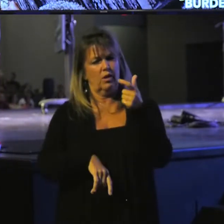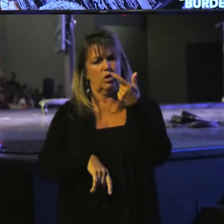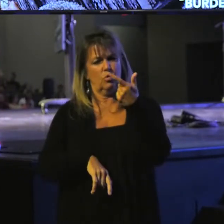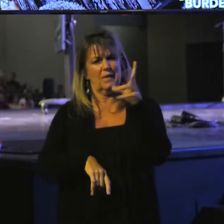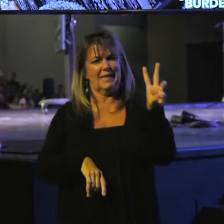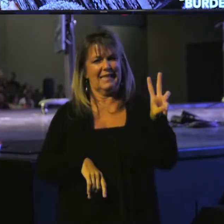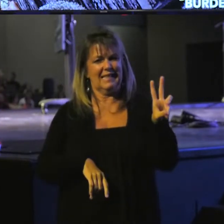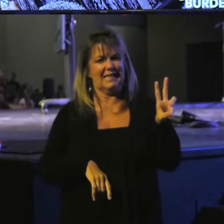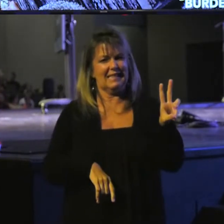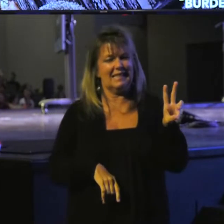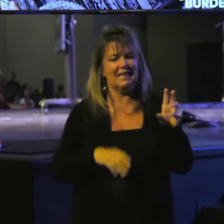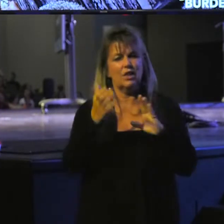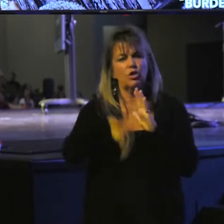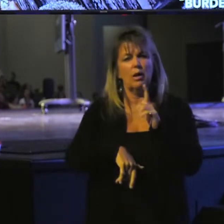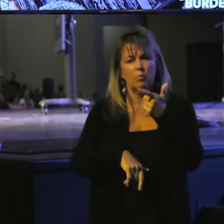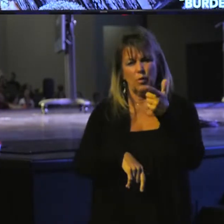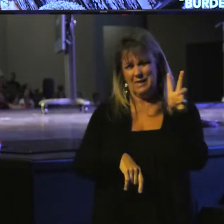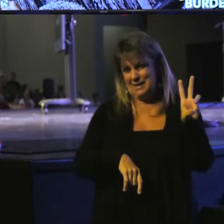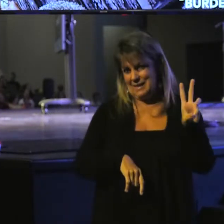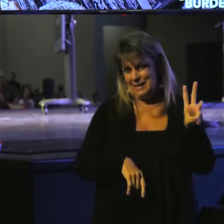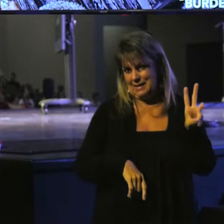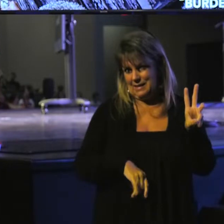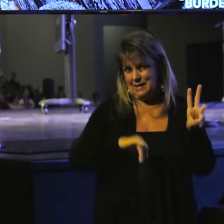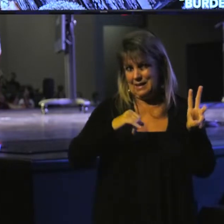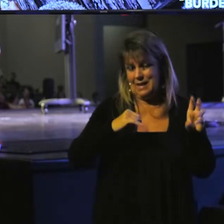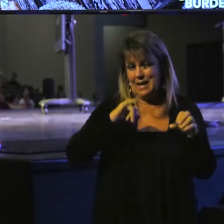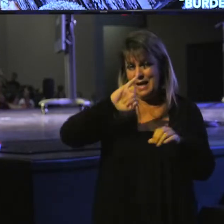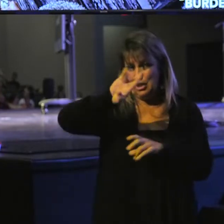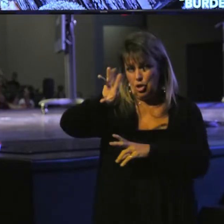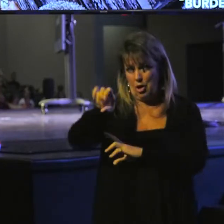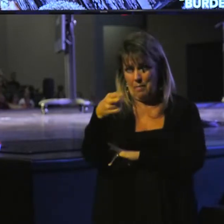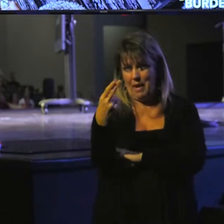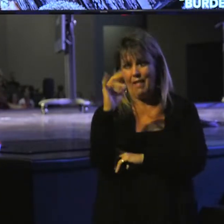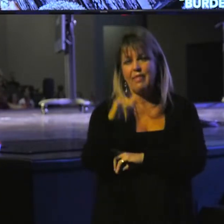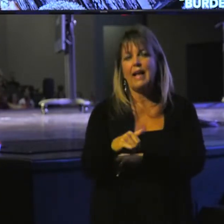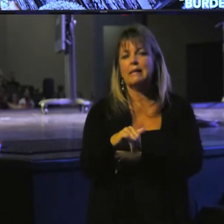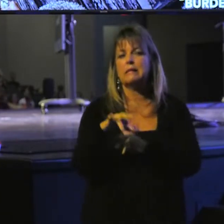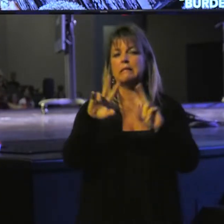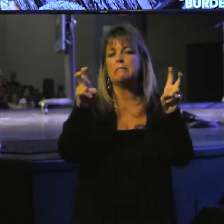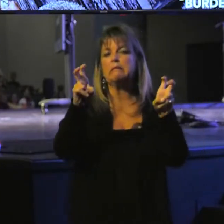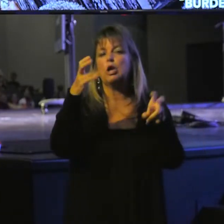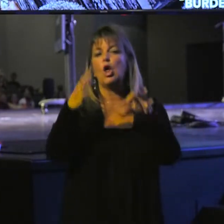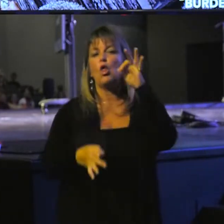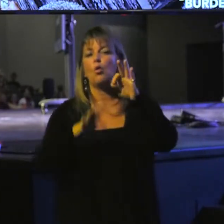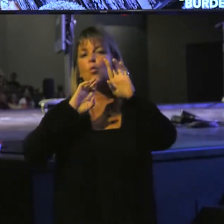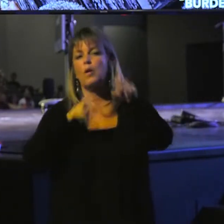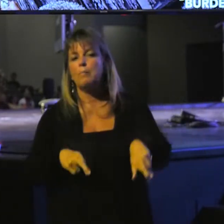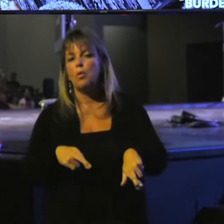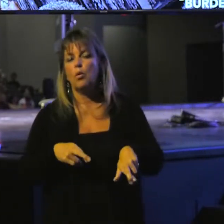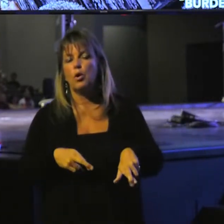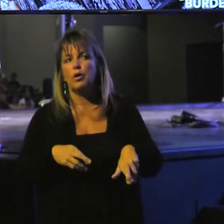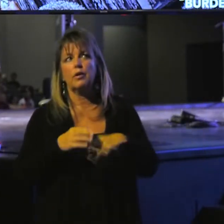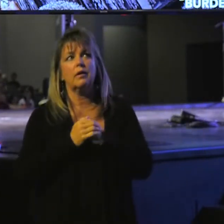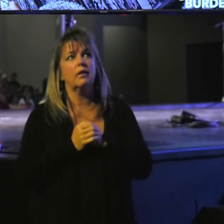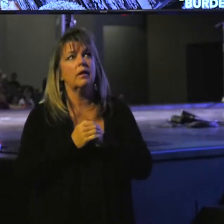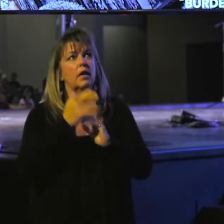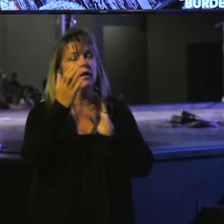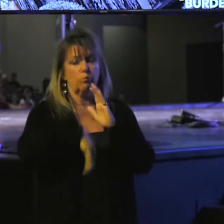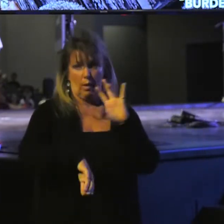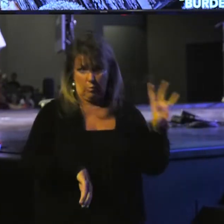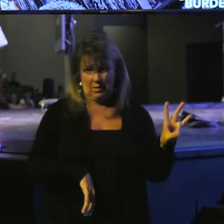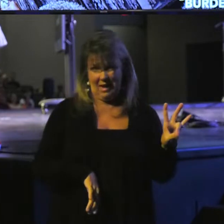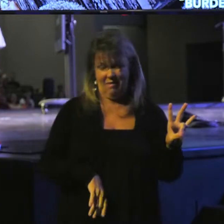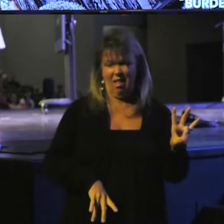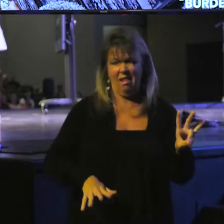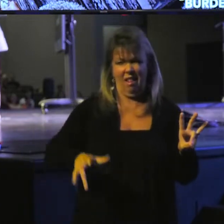Chapter 26 of the book of Jeremiah is the court report of chapter 7. Now, chapter 7 was